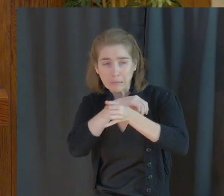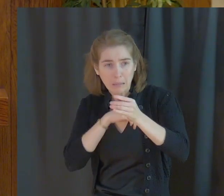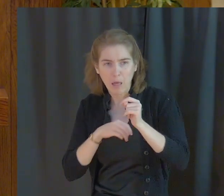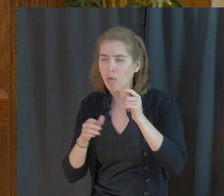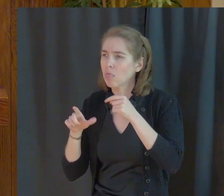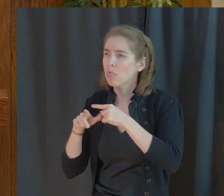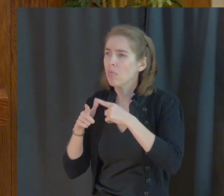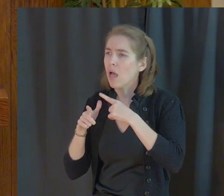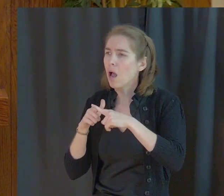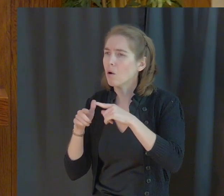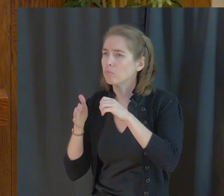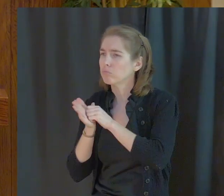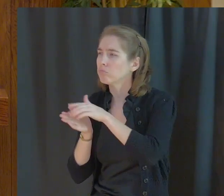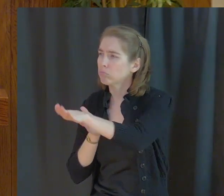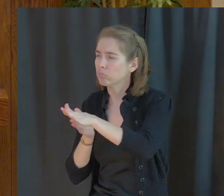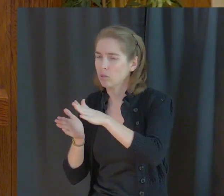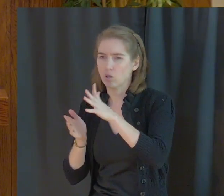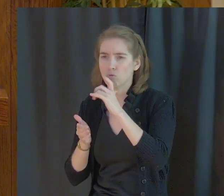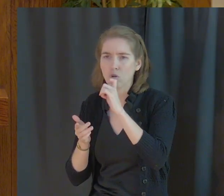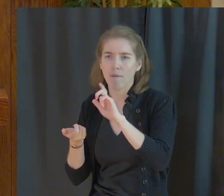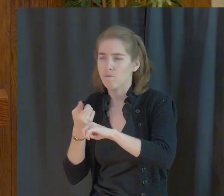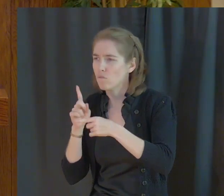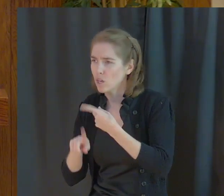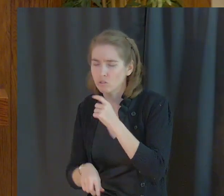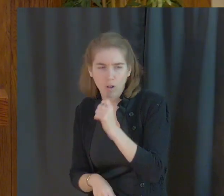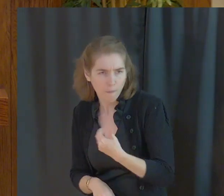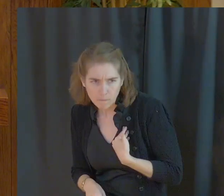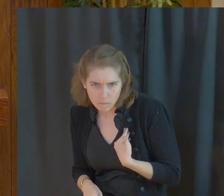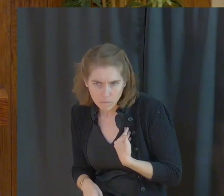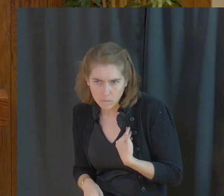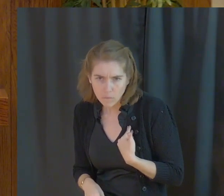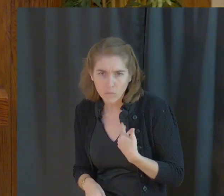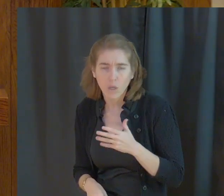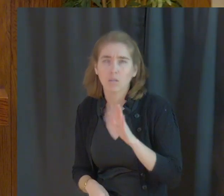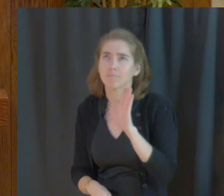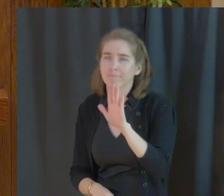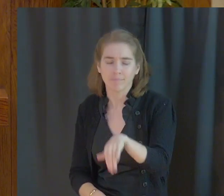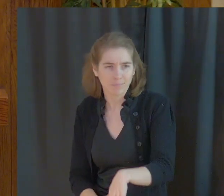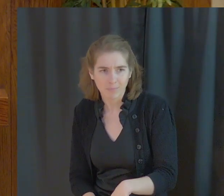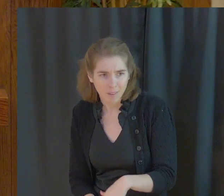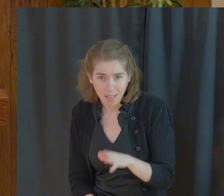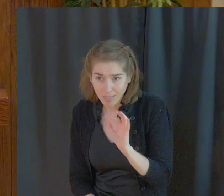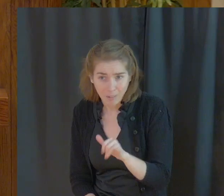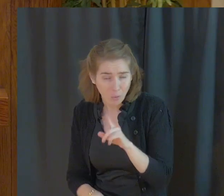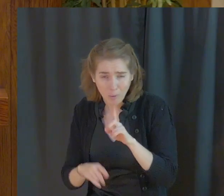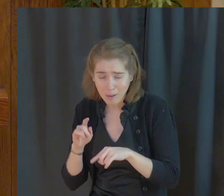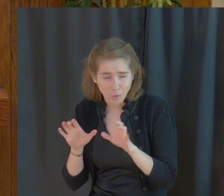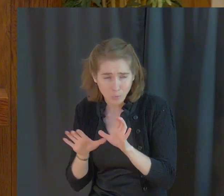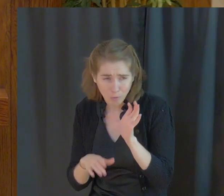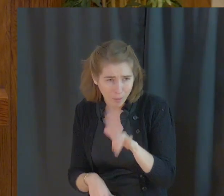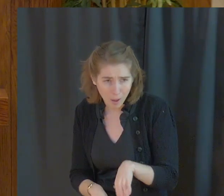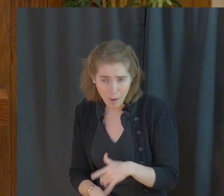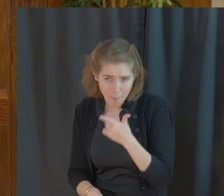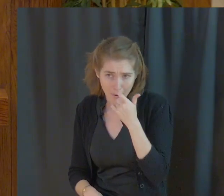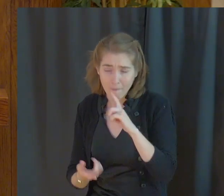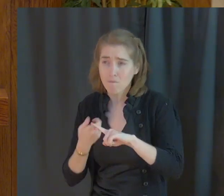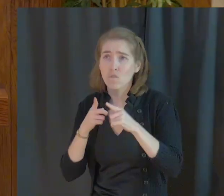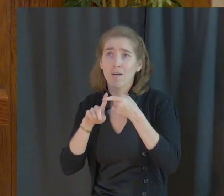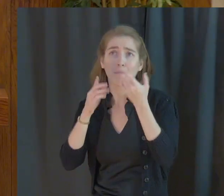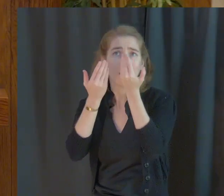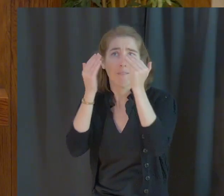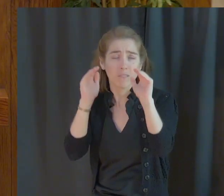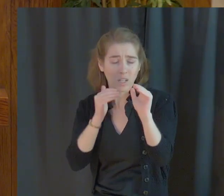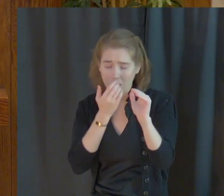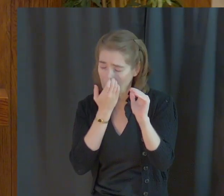I'll drive you from men and you will have no friends left. Nah, that you cannot do either for I have a friend in heaven